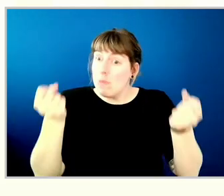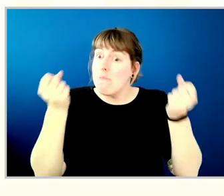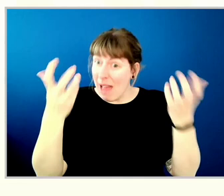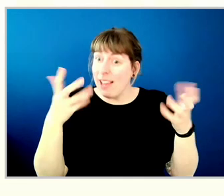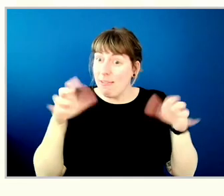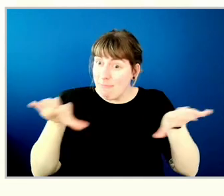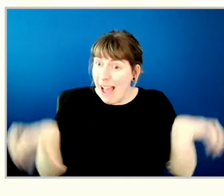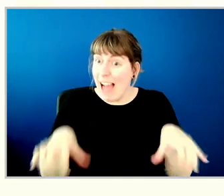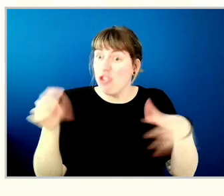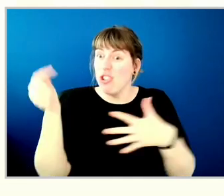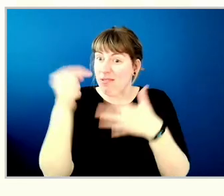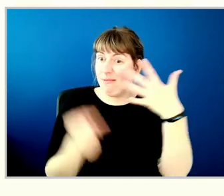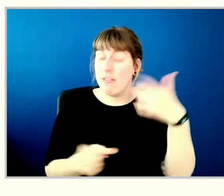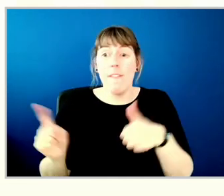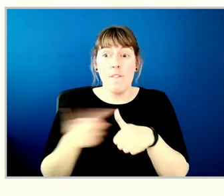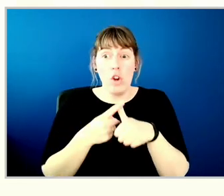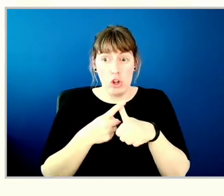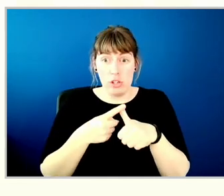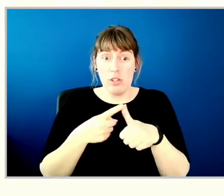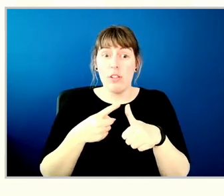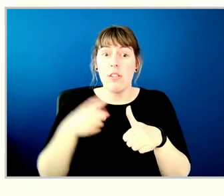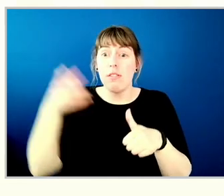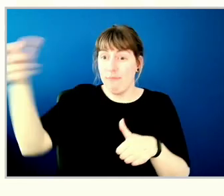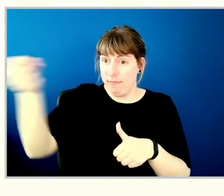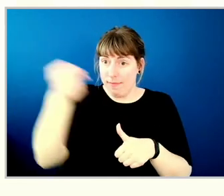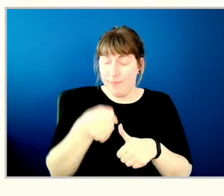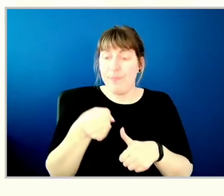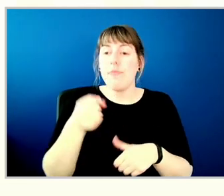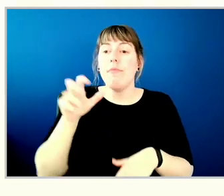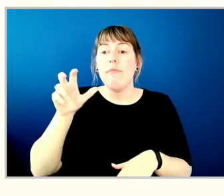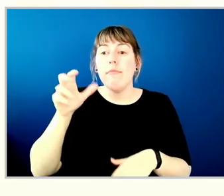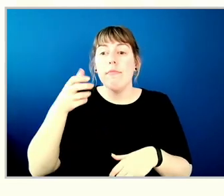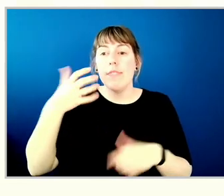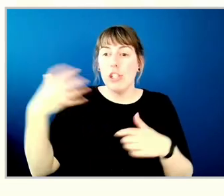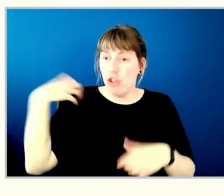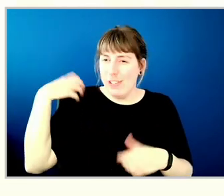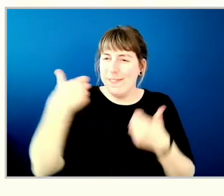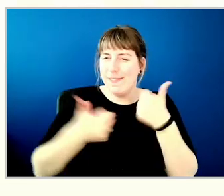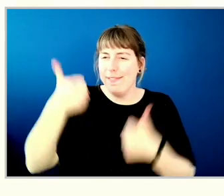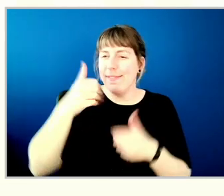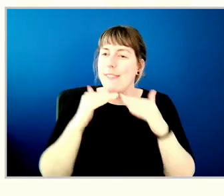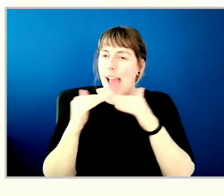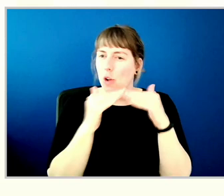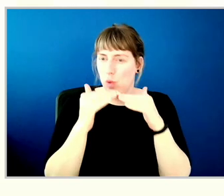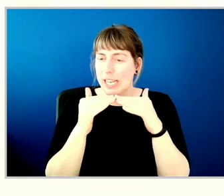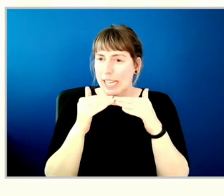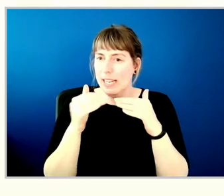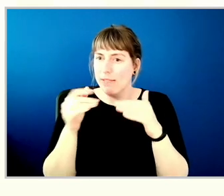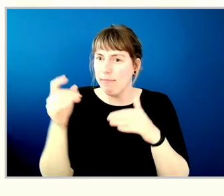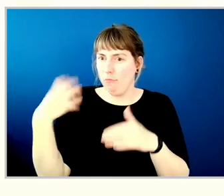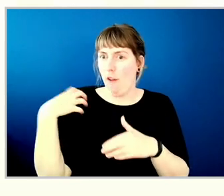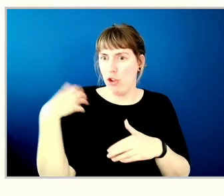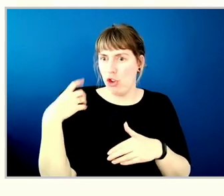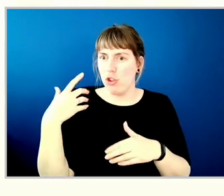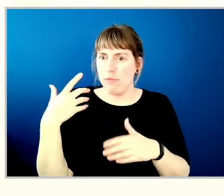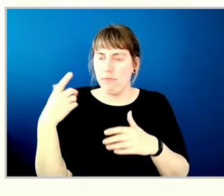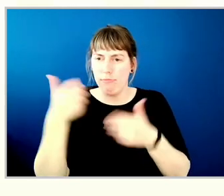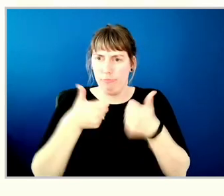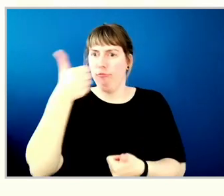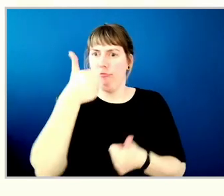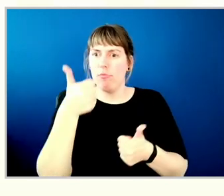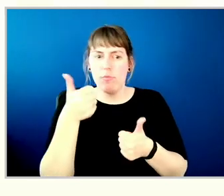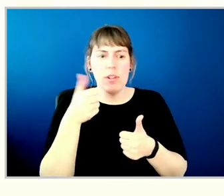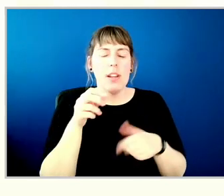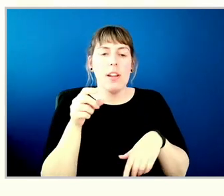I would say the first, we did hire a chief equity and people officer. It was a recommendation from that audit in order to think more broadly